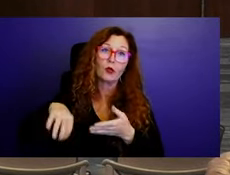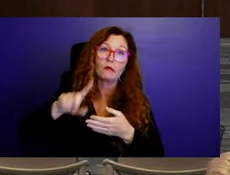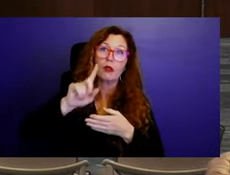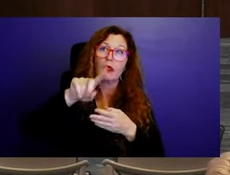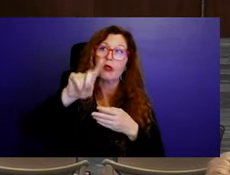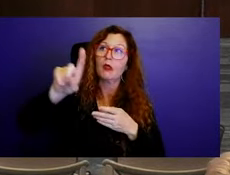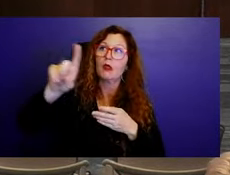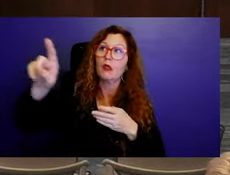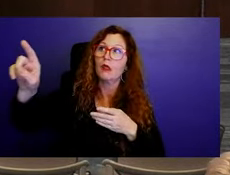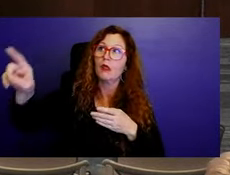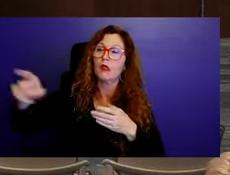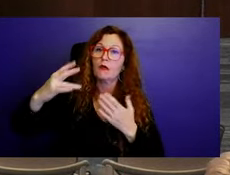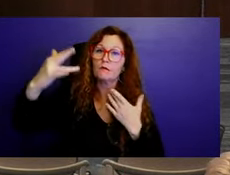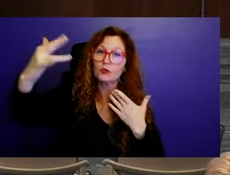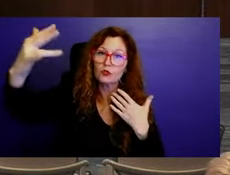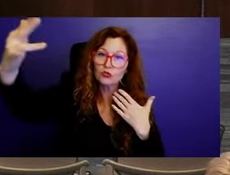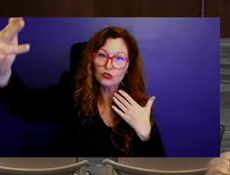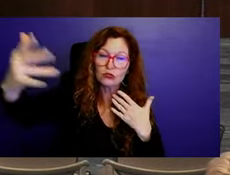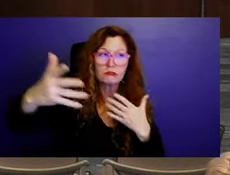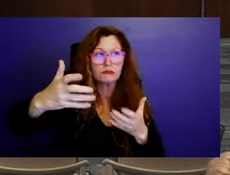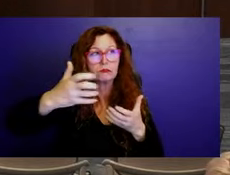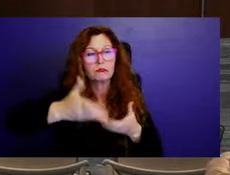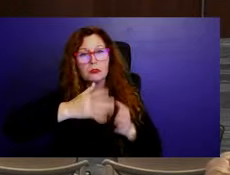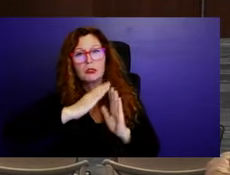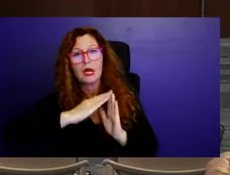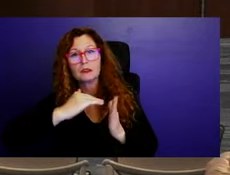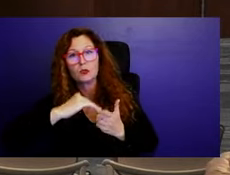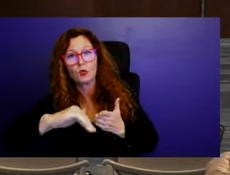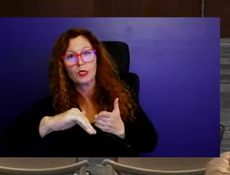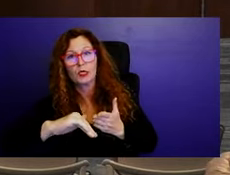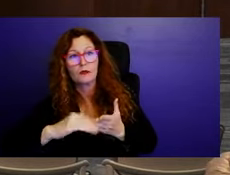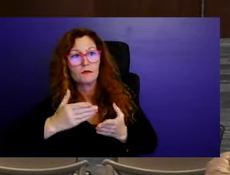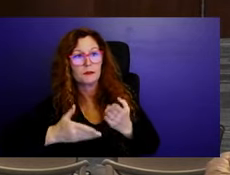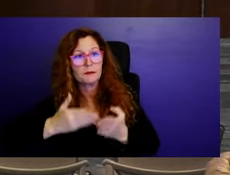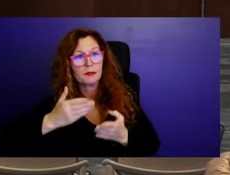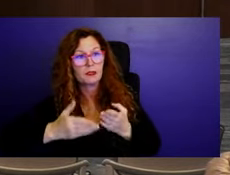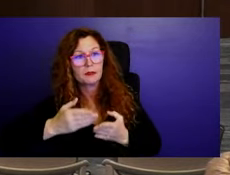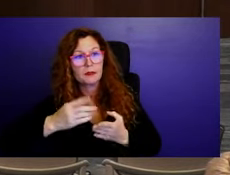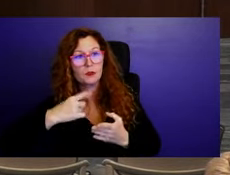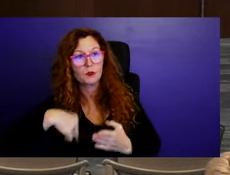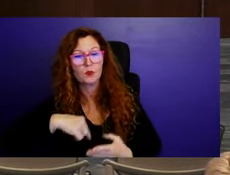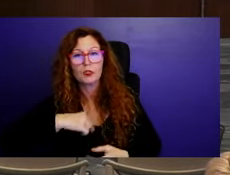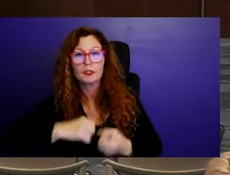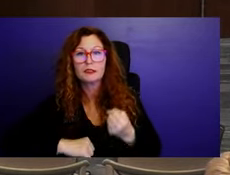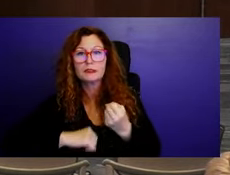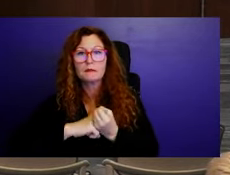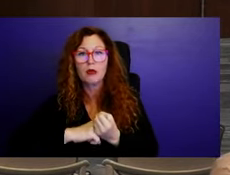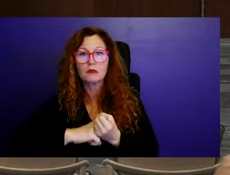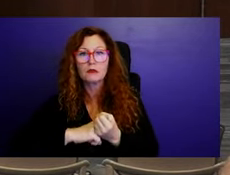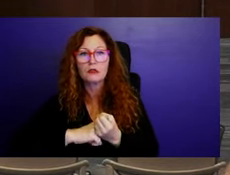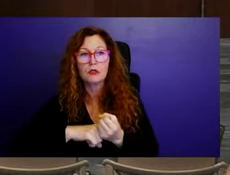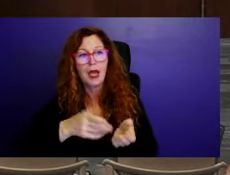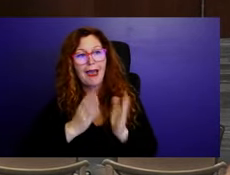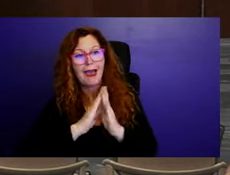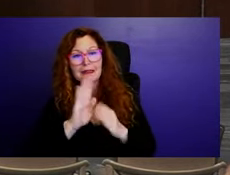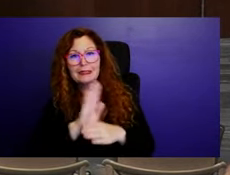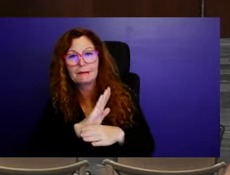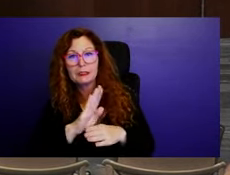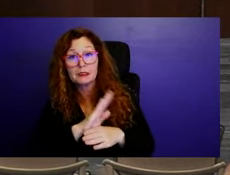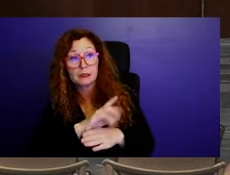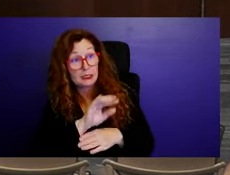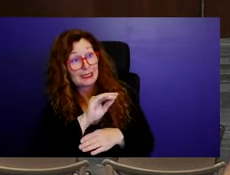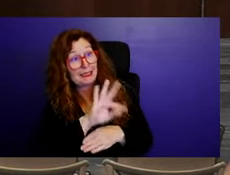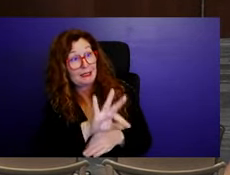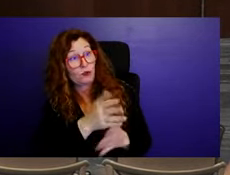nothing crazy, but maybe sponsor a charging station somewhere else or do something like that. So I don't know how possible it is,